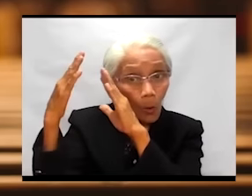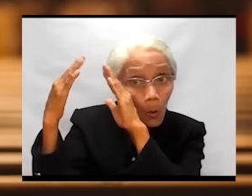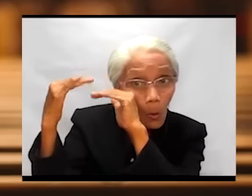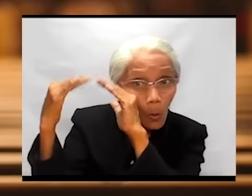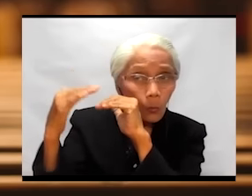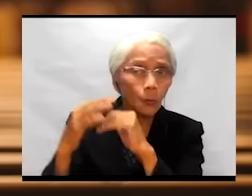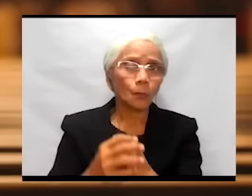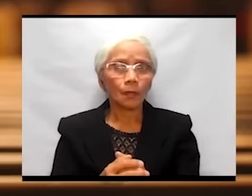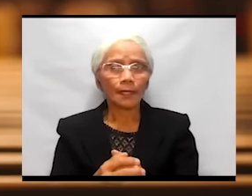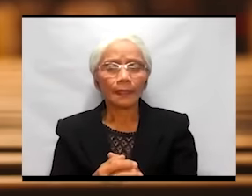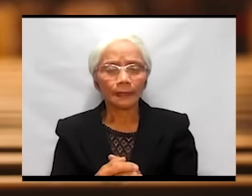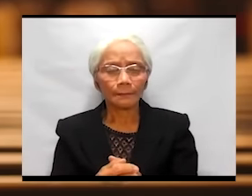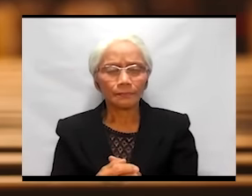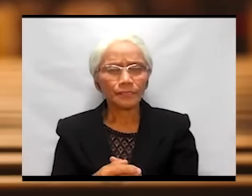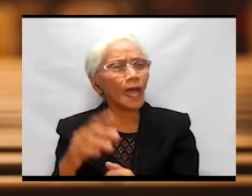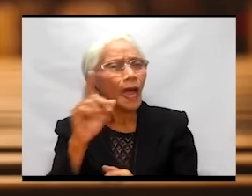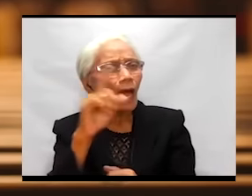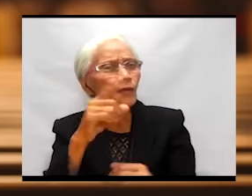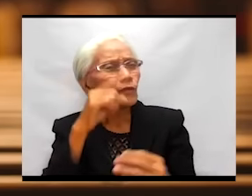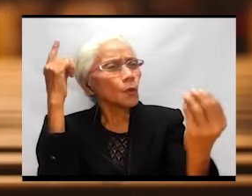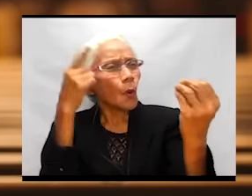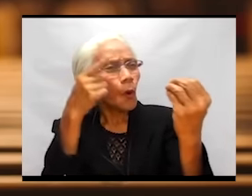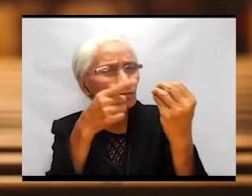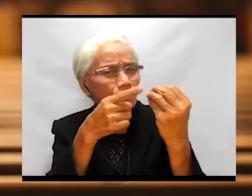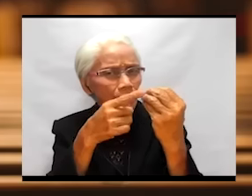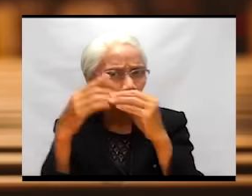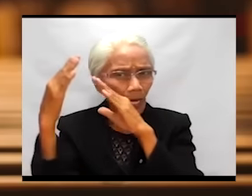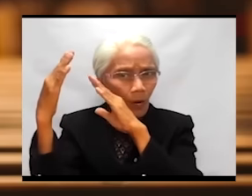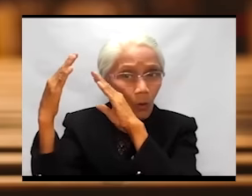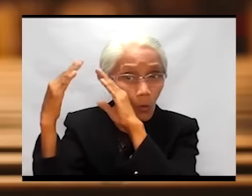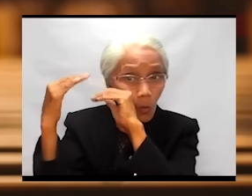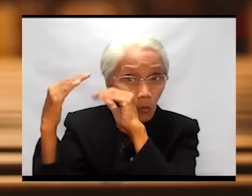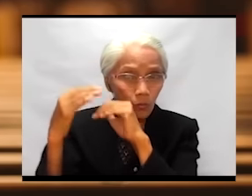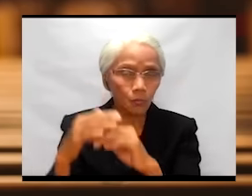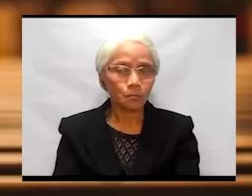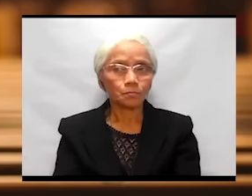what is the object of hope?